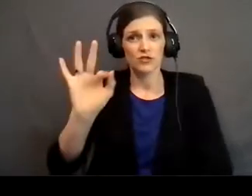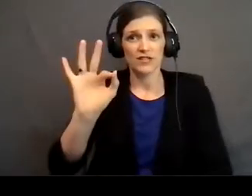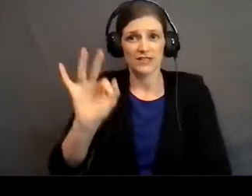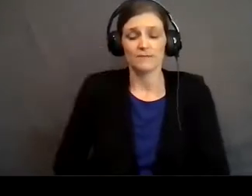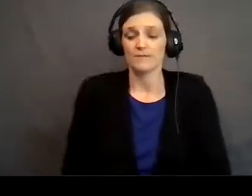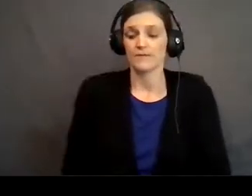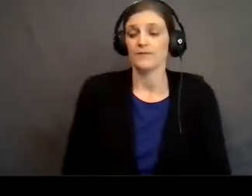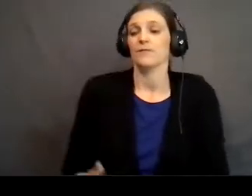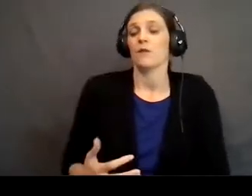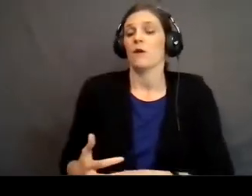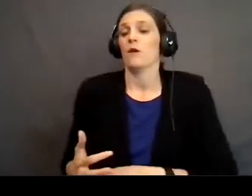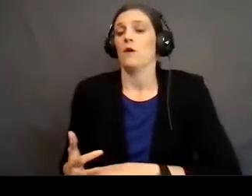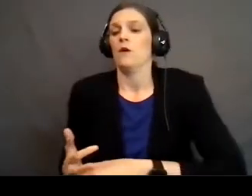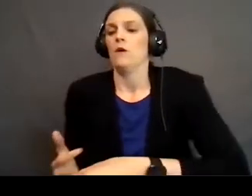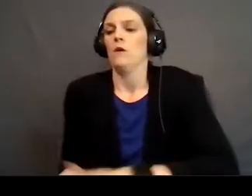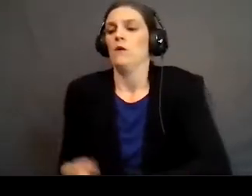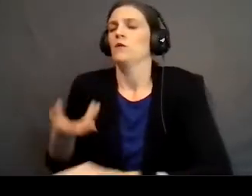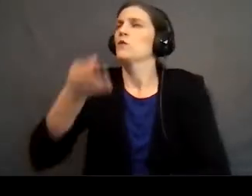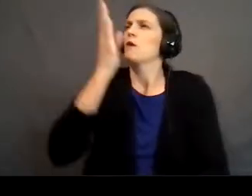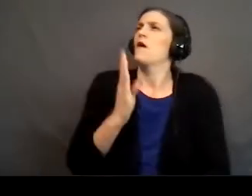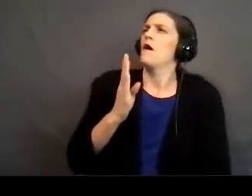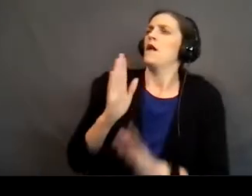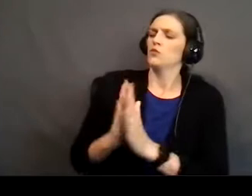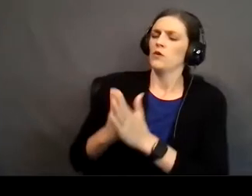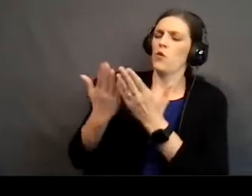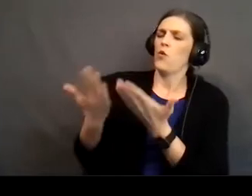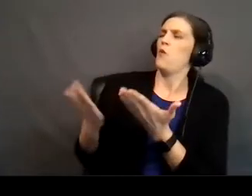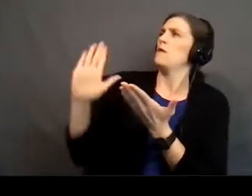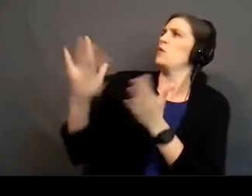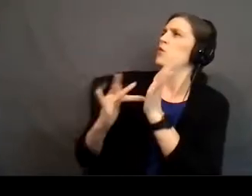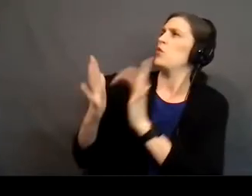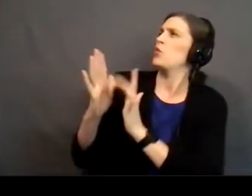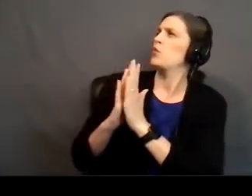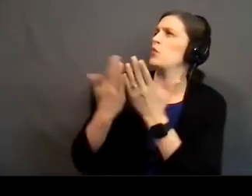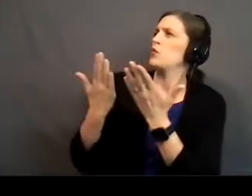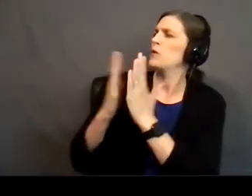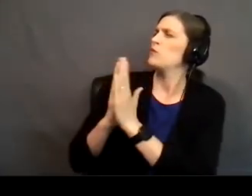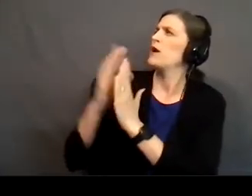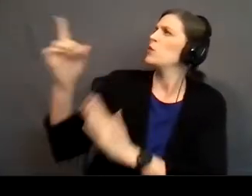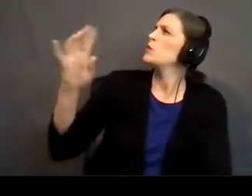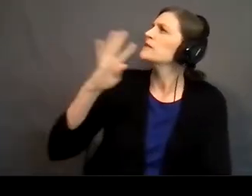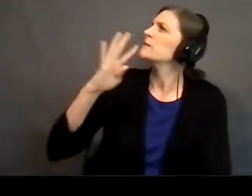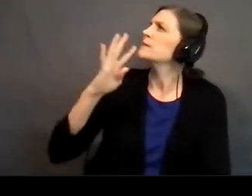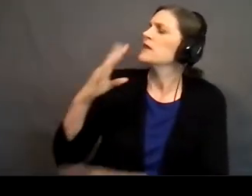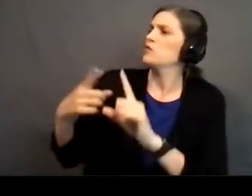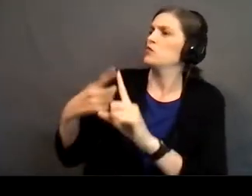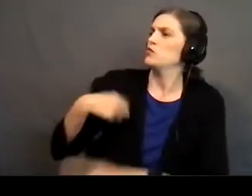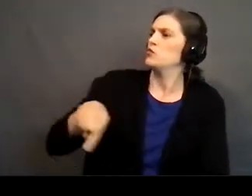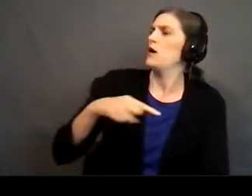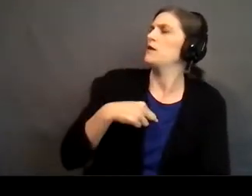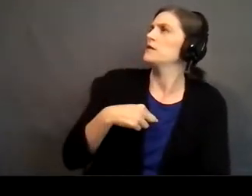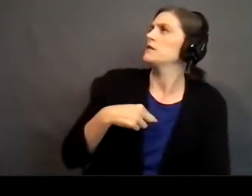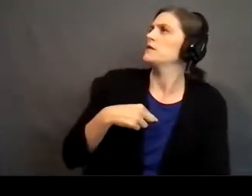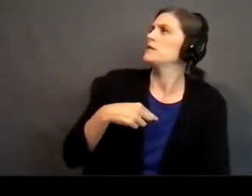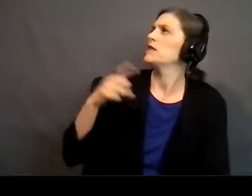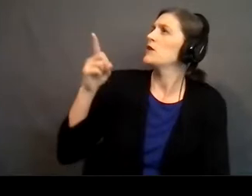So, God, as we open your word, we pray that you would speak it to us. We pray, God, that